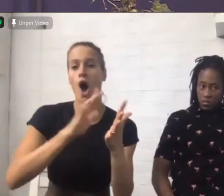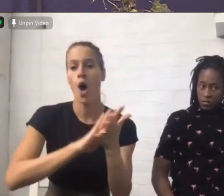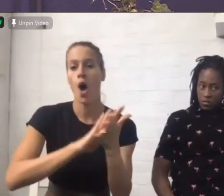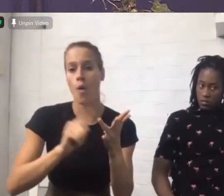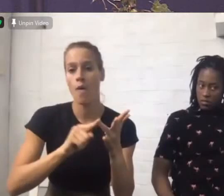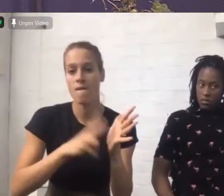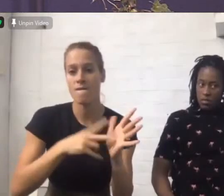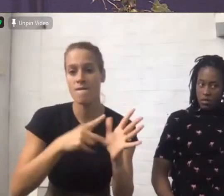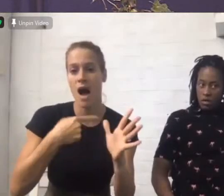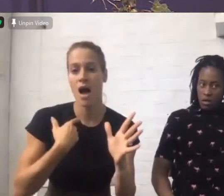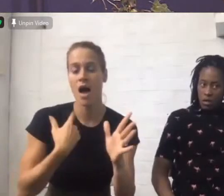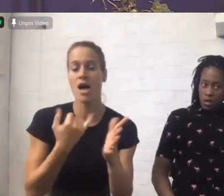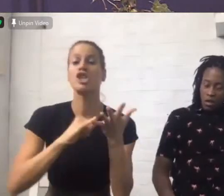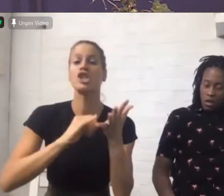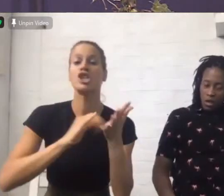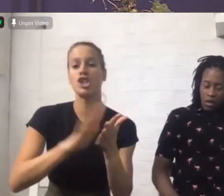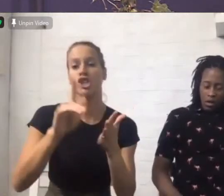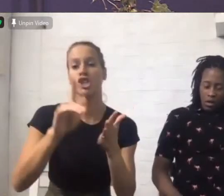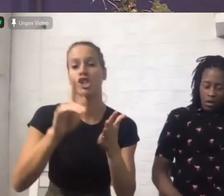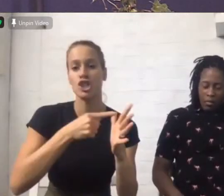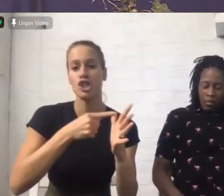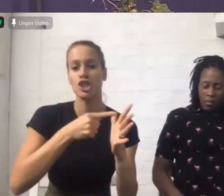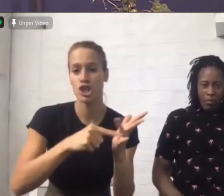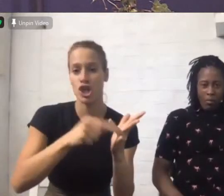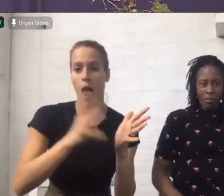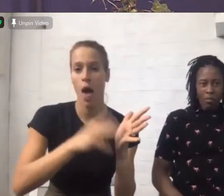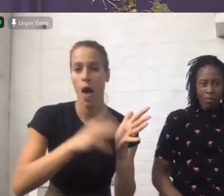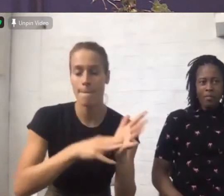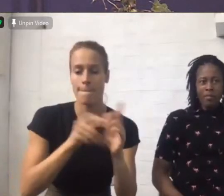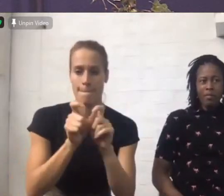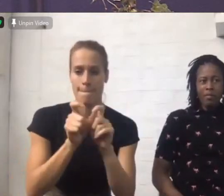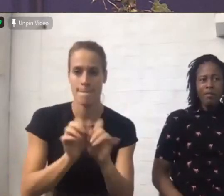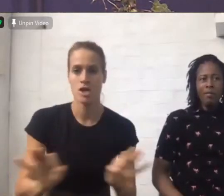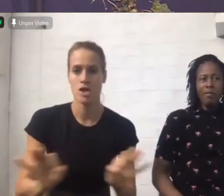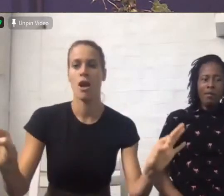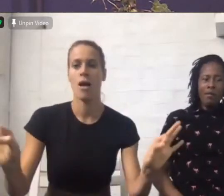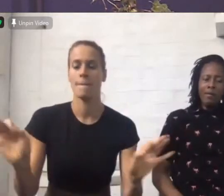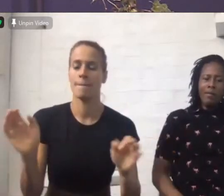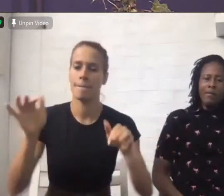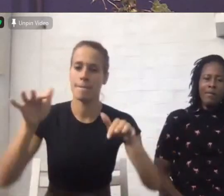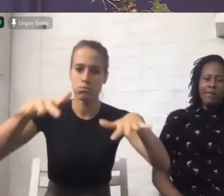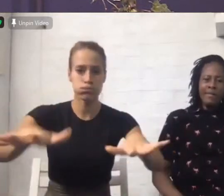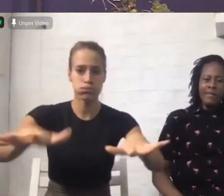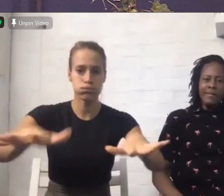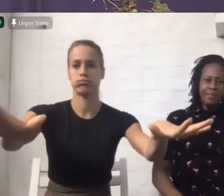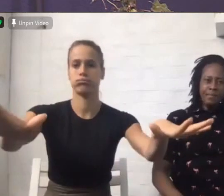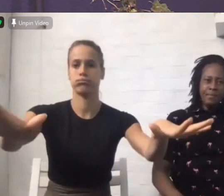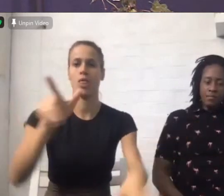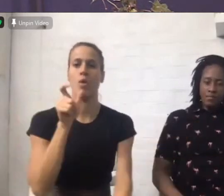here or at home to just lift your hands to the Lord and I'm going to pray that you will be